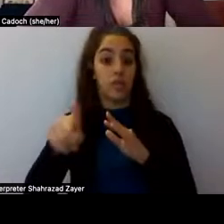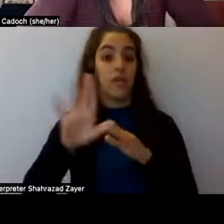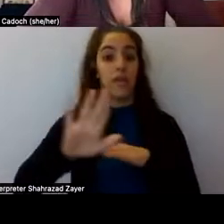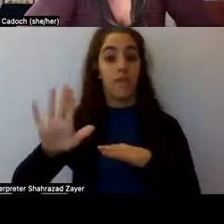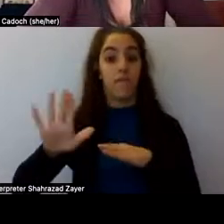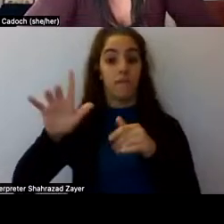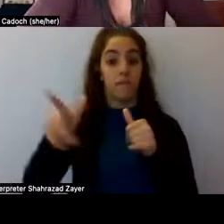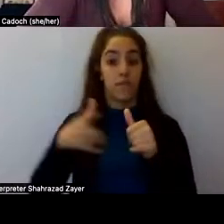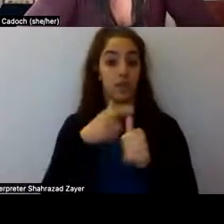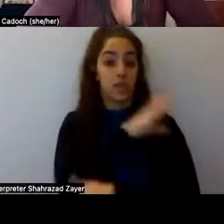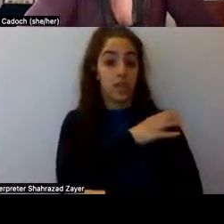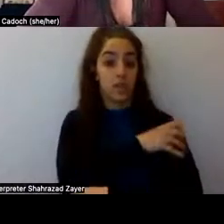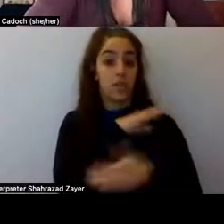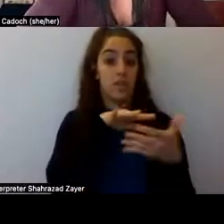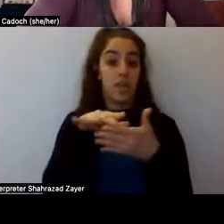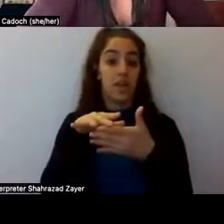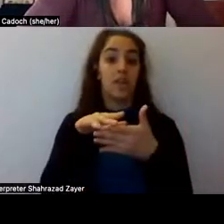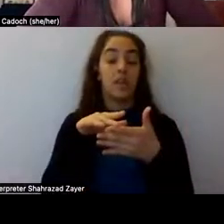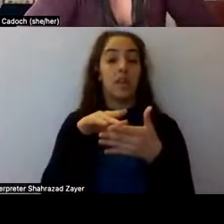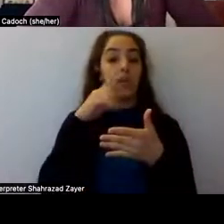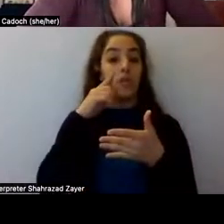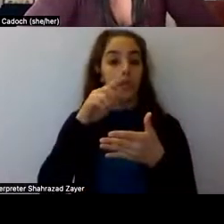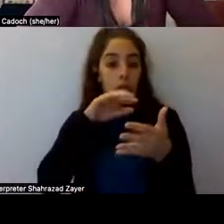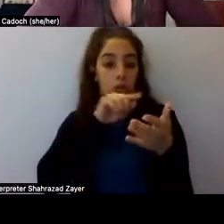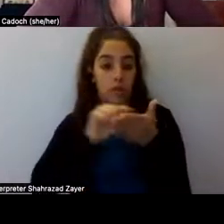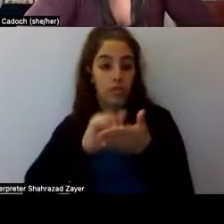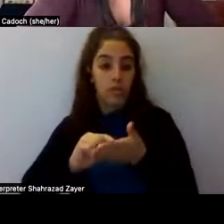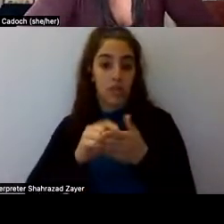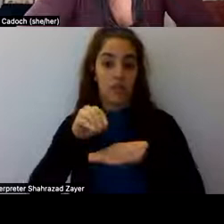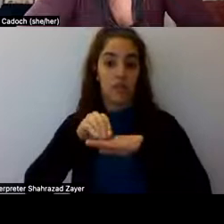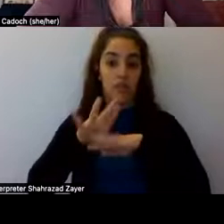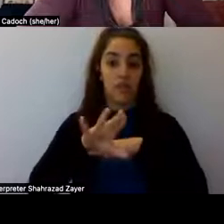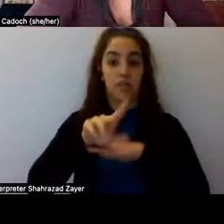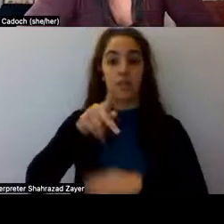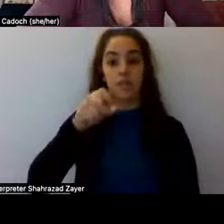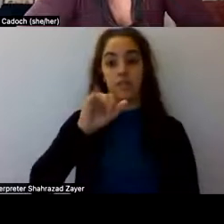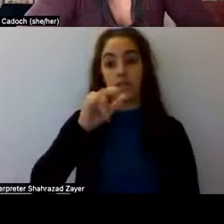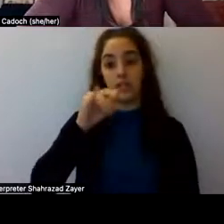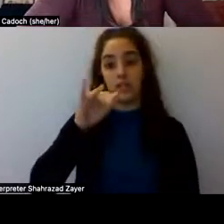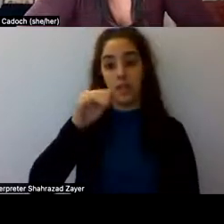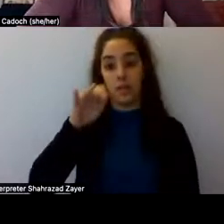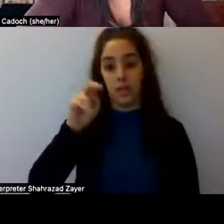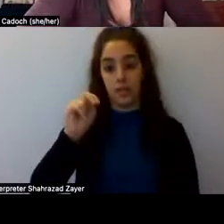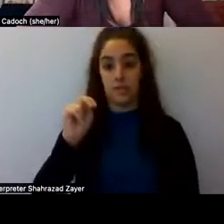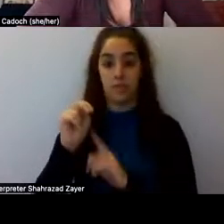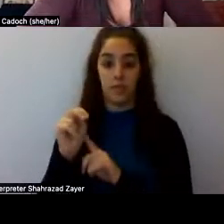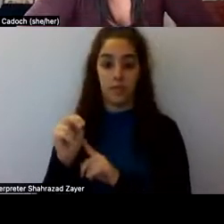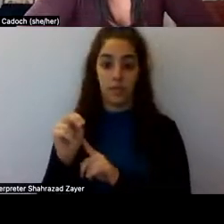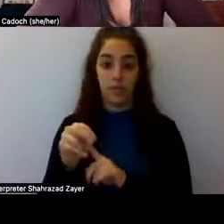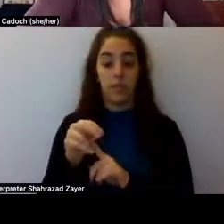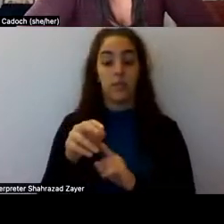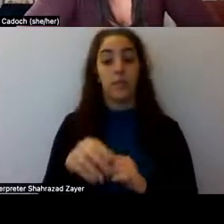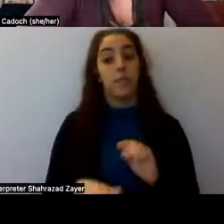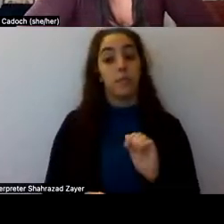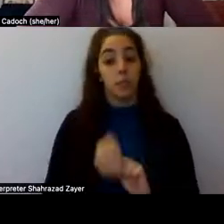the effects of psilocybin. Um, um, overwhelming number of participants in the Johns Hopkins study rated their journeys with psilocybin as